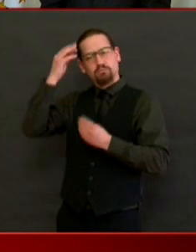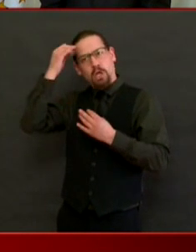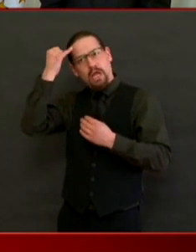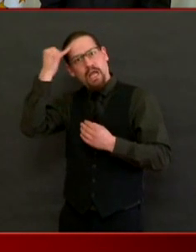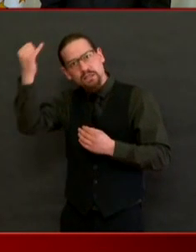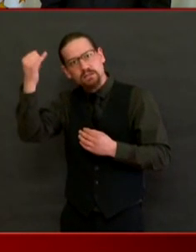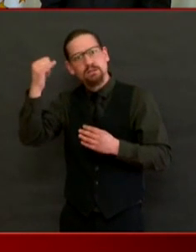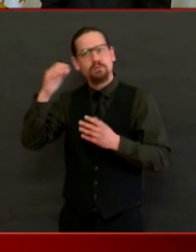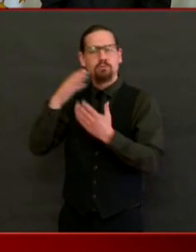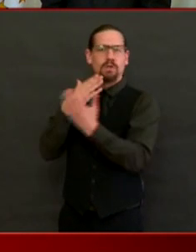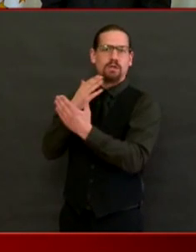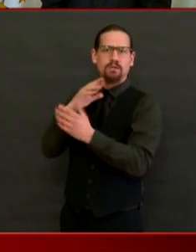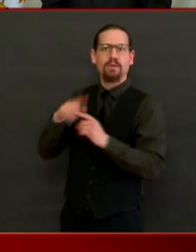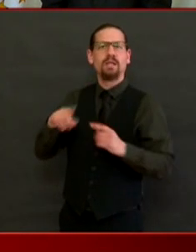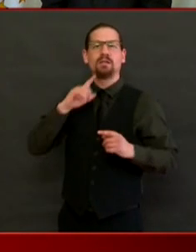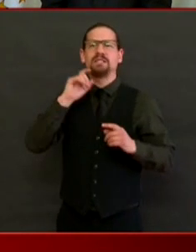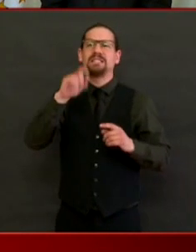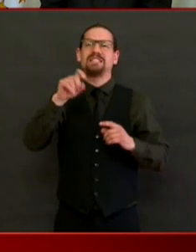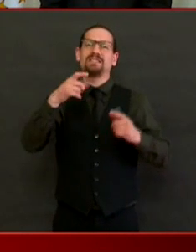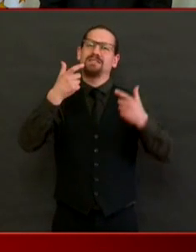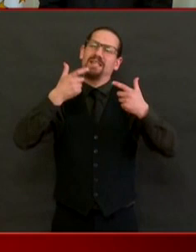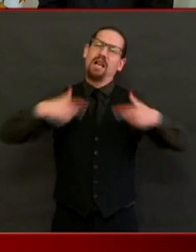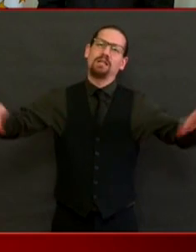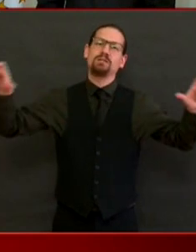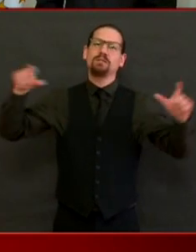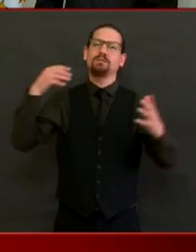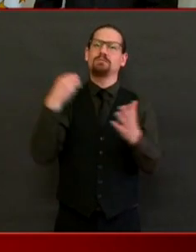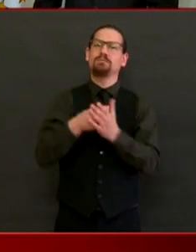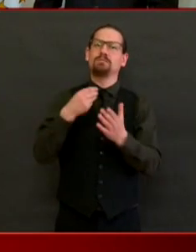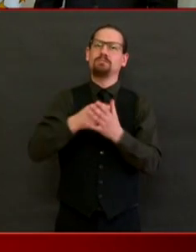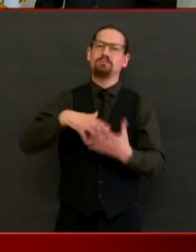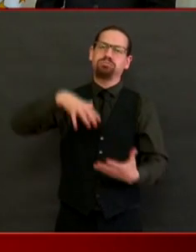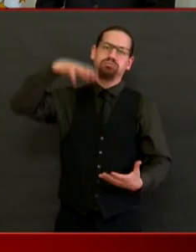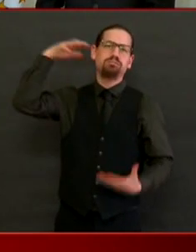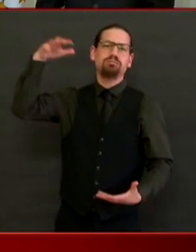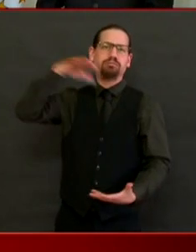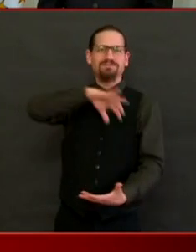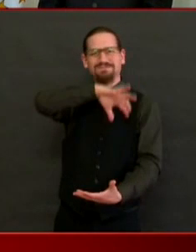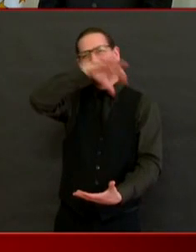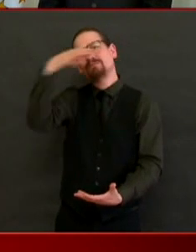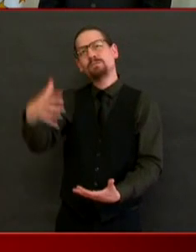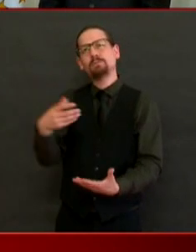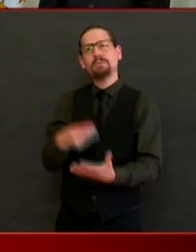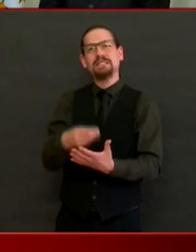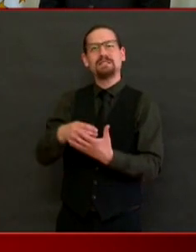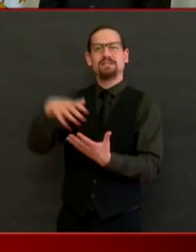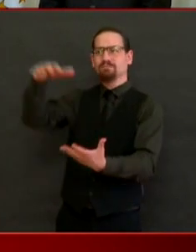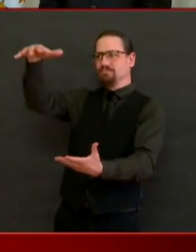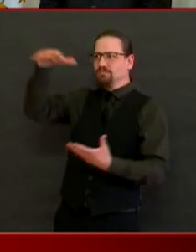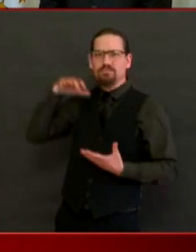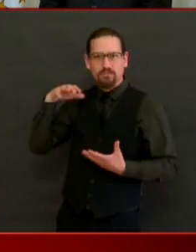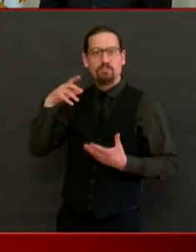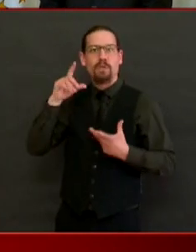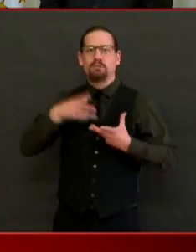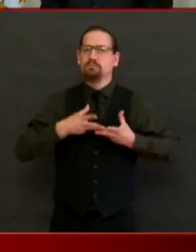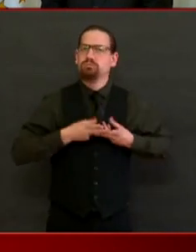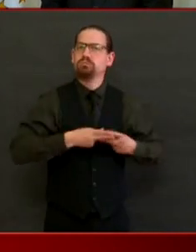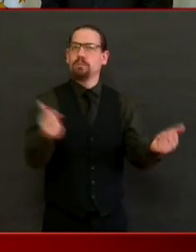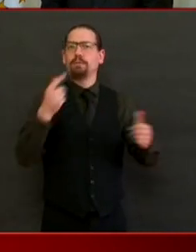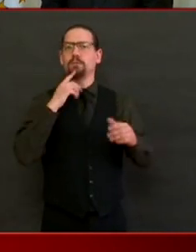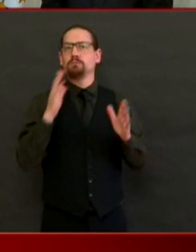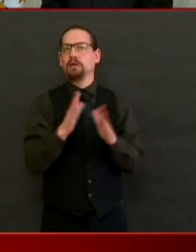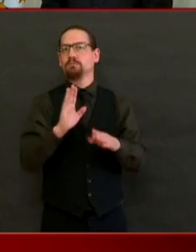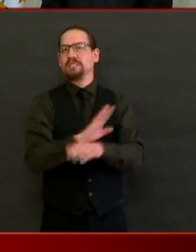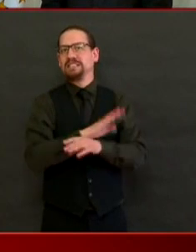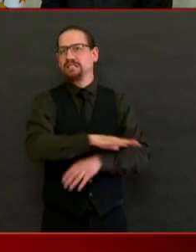large sources of funding to give a lifeline to our small businesses. Ryan Belmore of What's Up Newport asks a similar